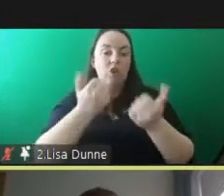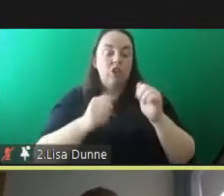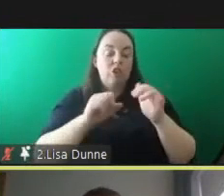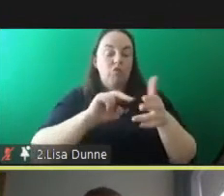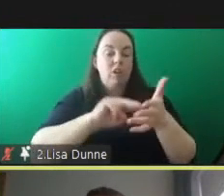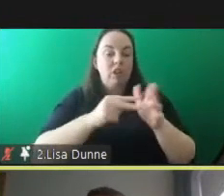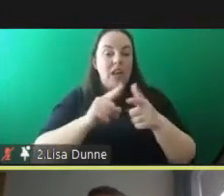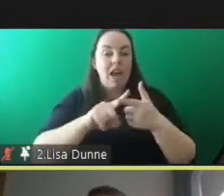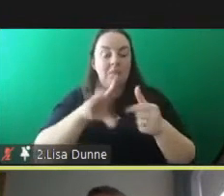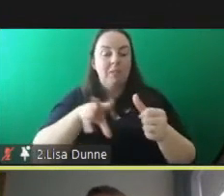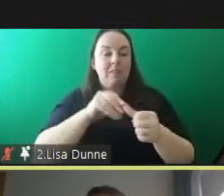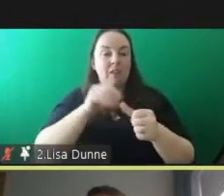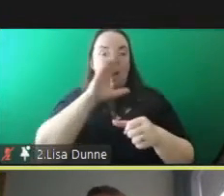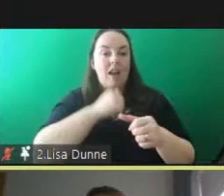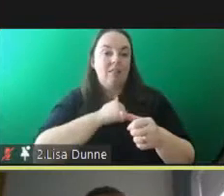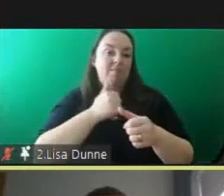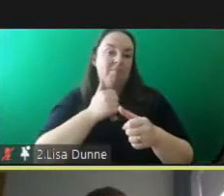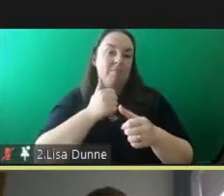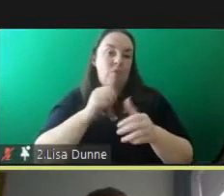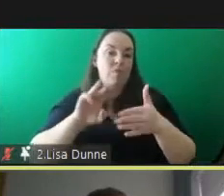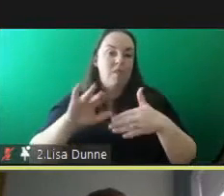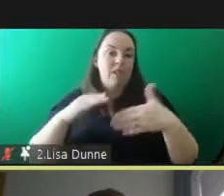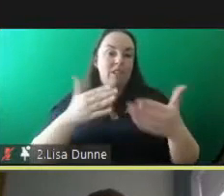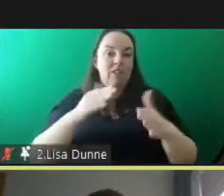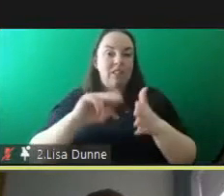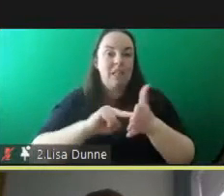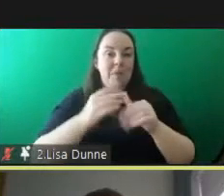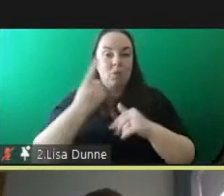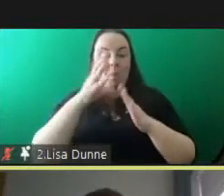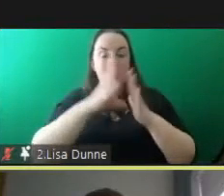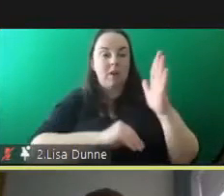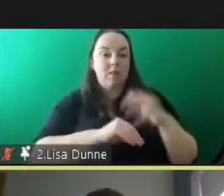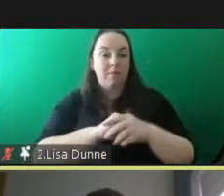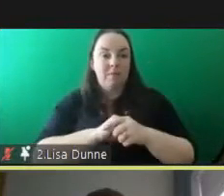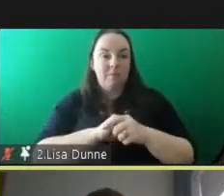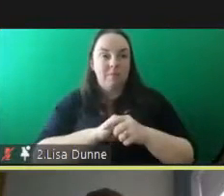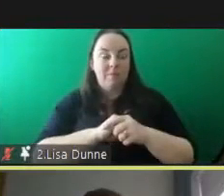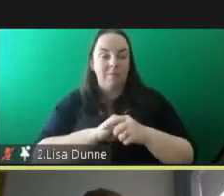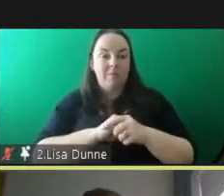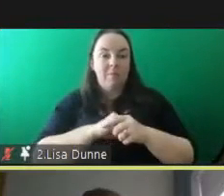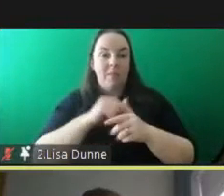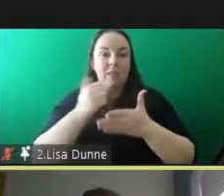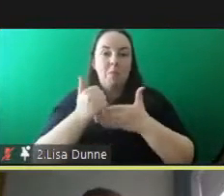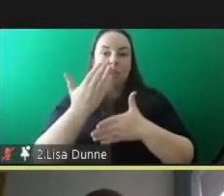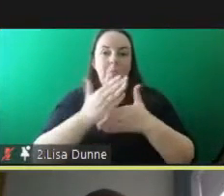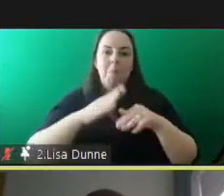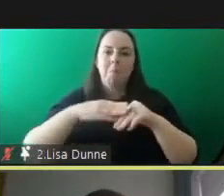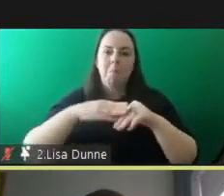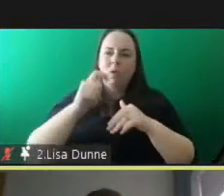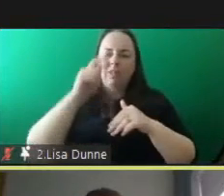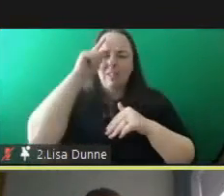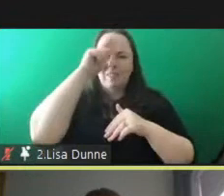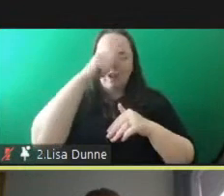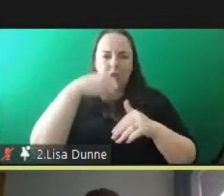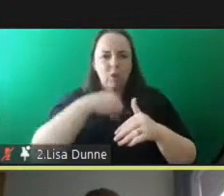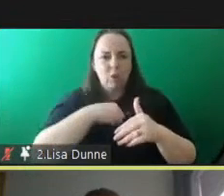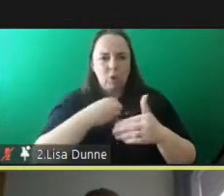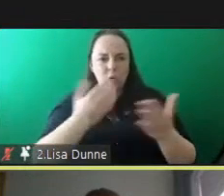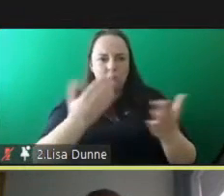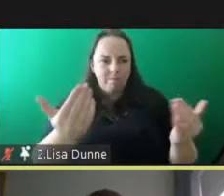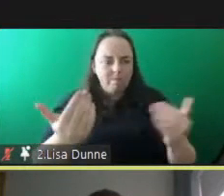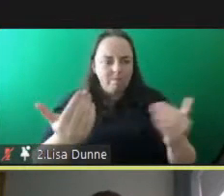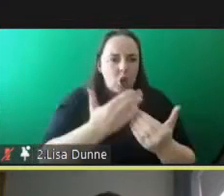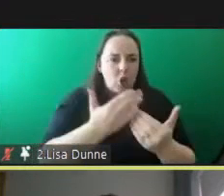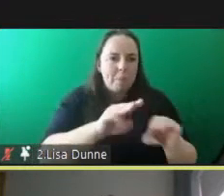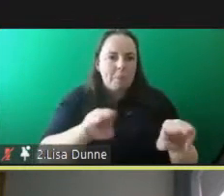at the bail supervision scheme as one model that supports some of the harder to reach and most at risk young people go to the next